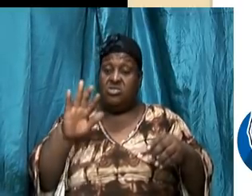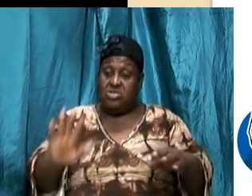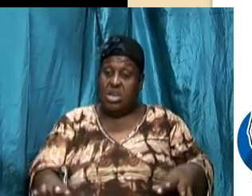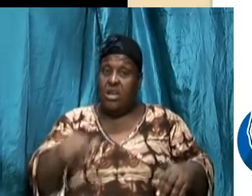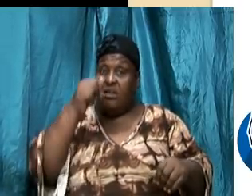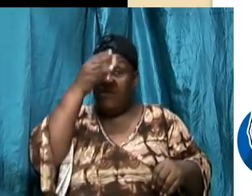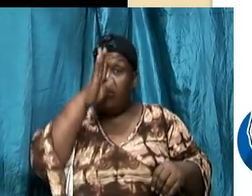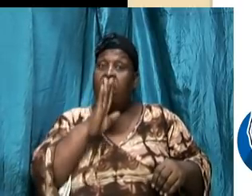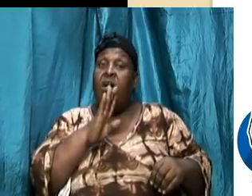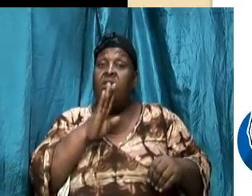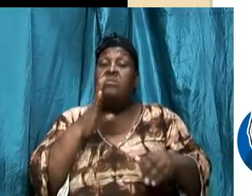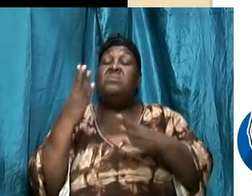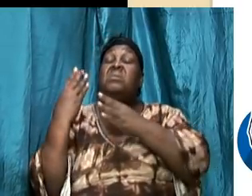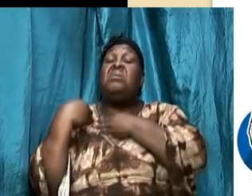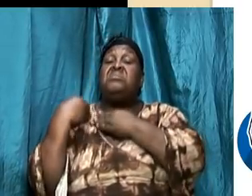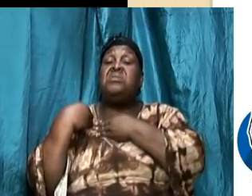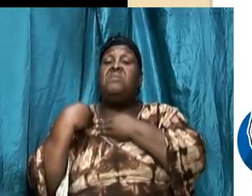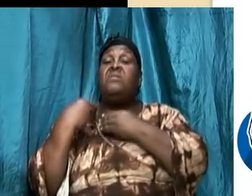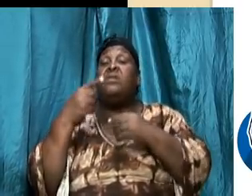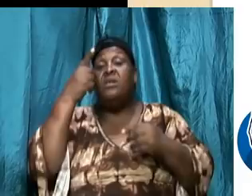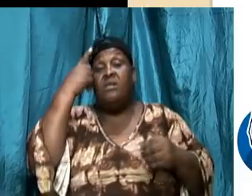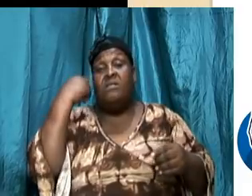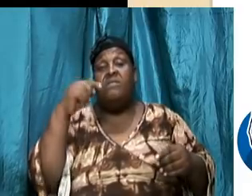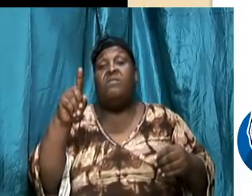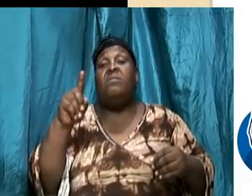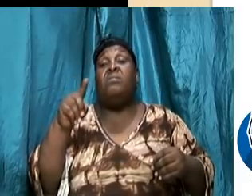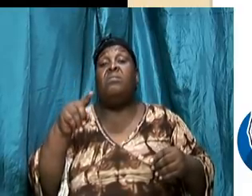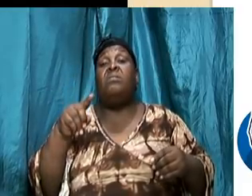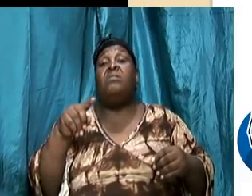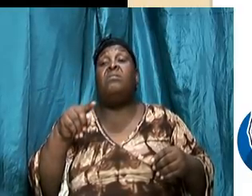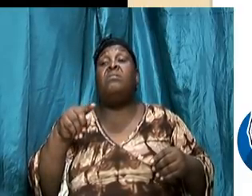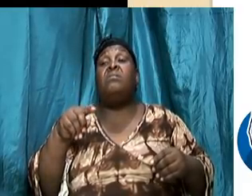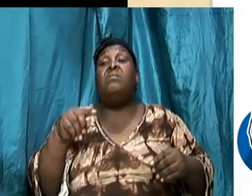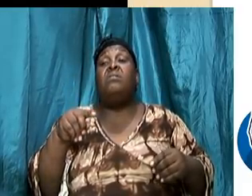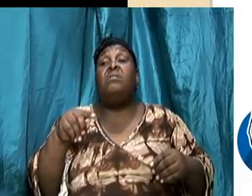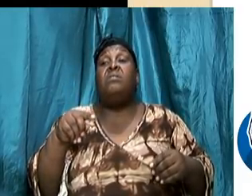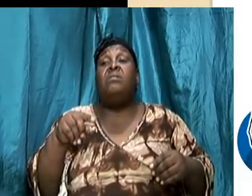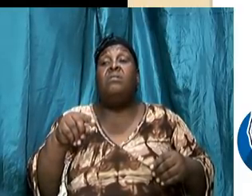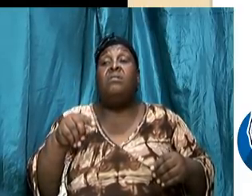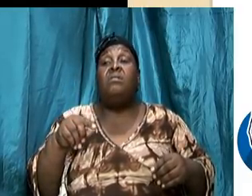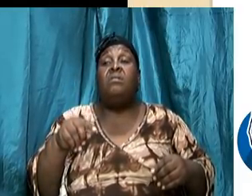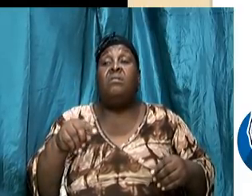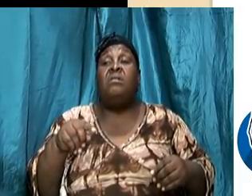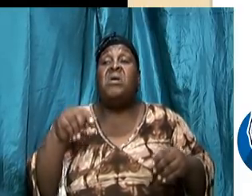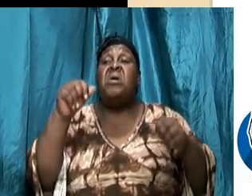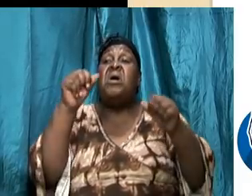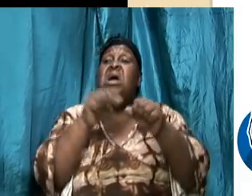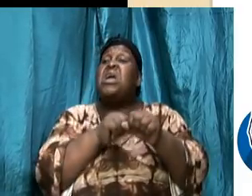want to accept for for every one of us